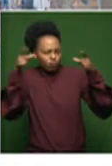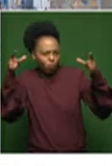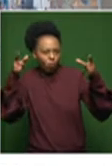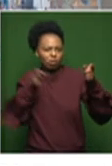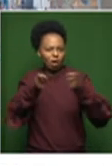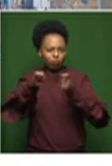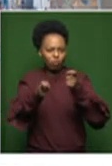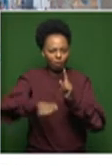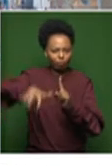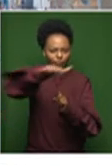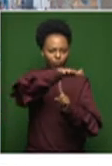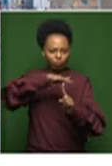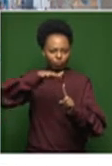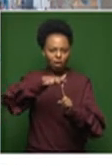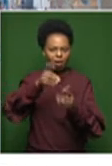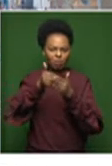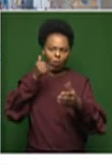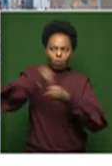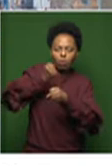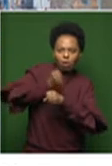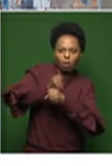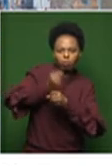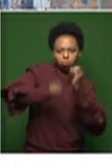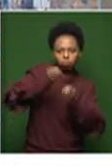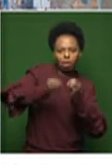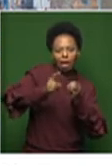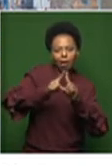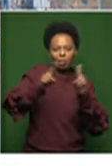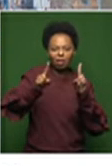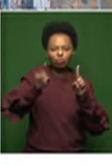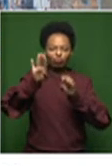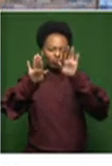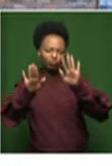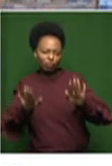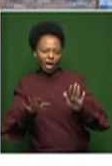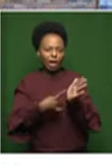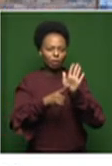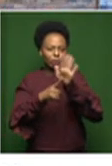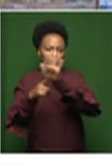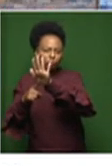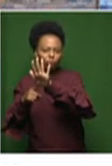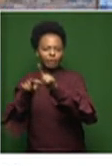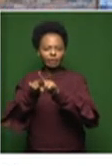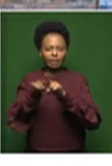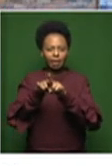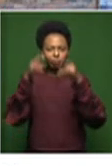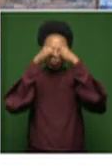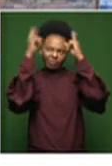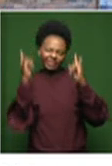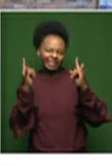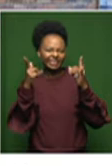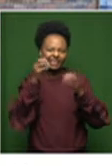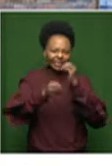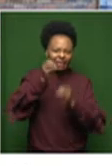hasn't had any work done yet. So the brick is still exposed. The piping in the ceiling is still exposed.